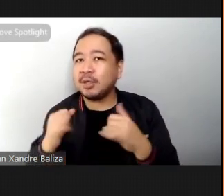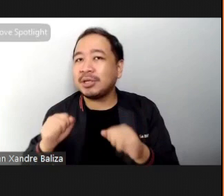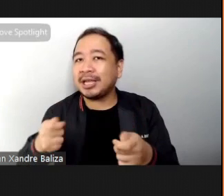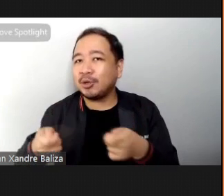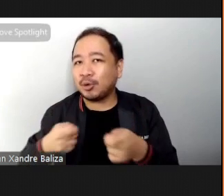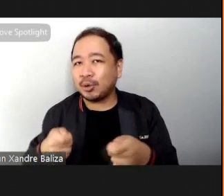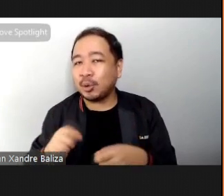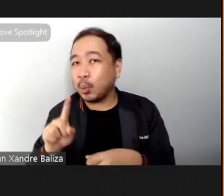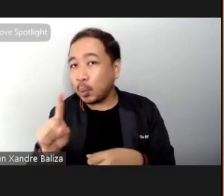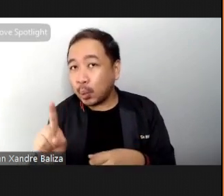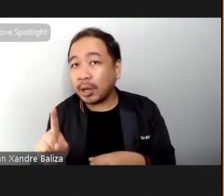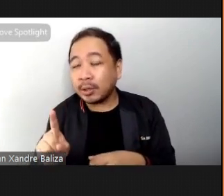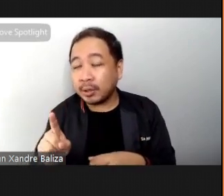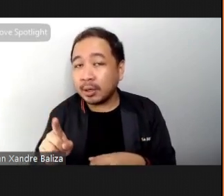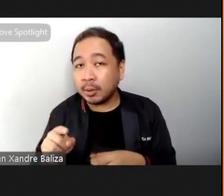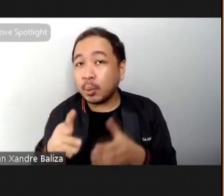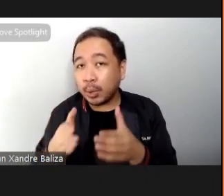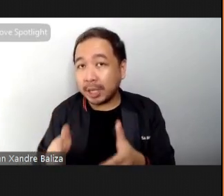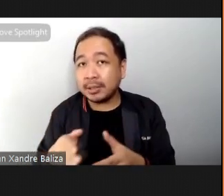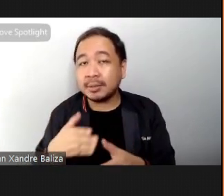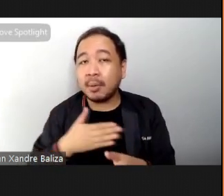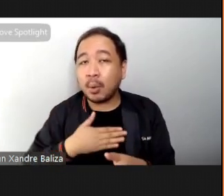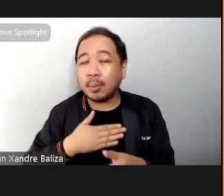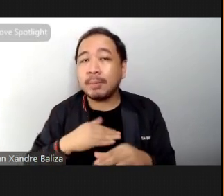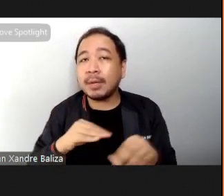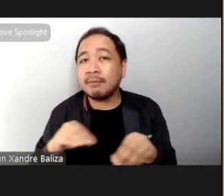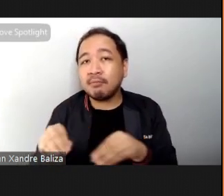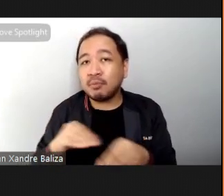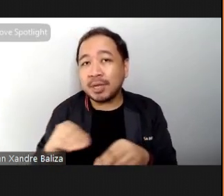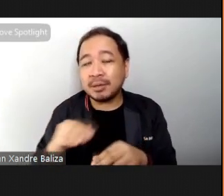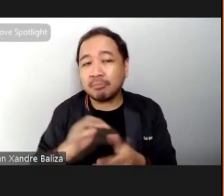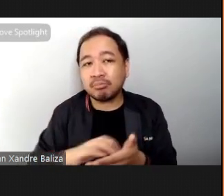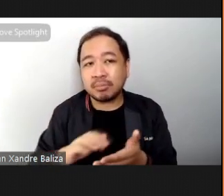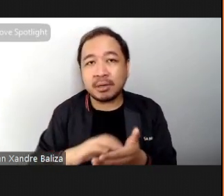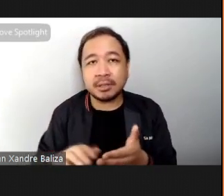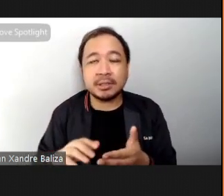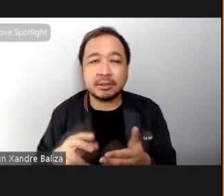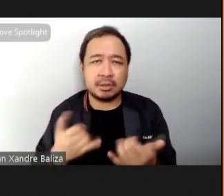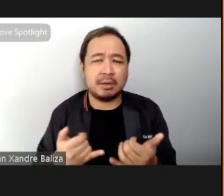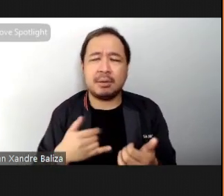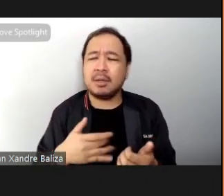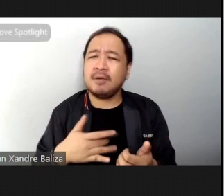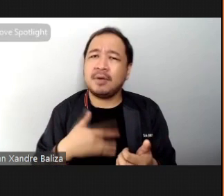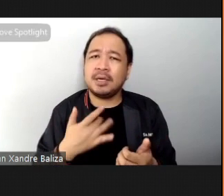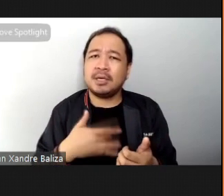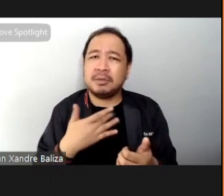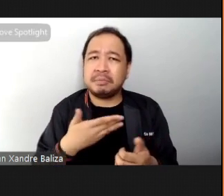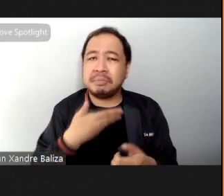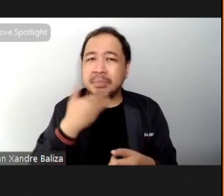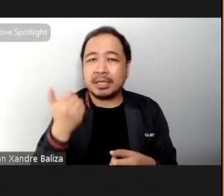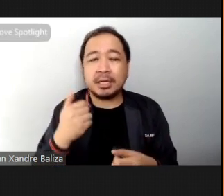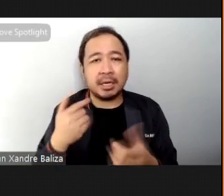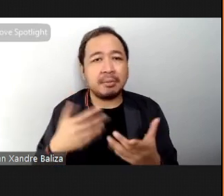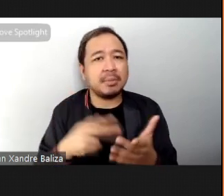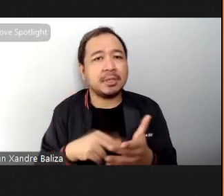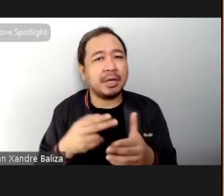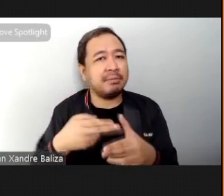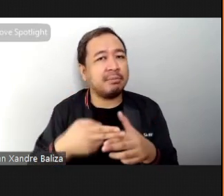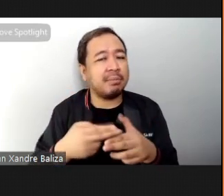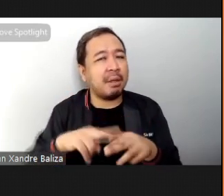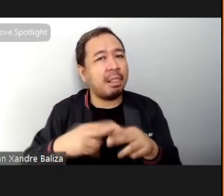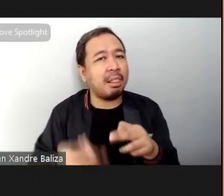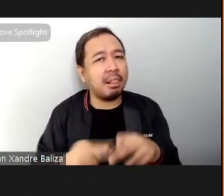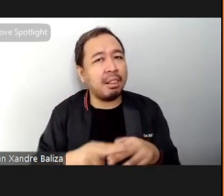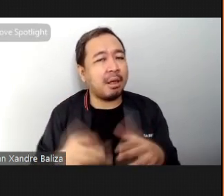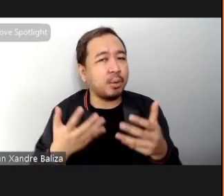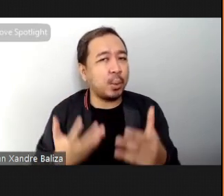of that is my own movement practice the side effect was that my body felt better and also lost weight in the process the sense of achievement